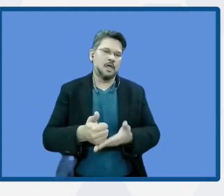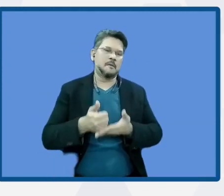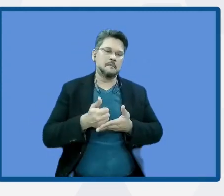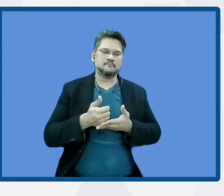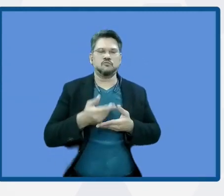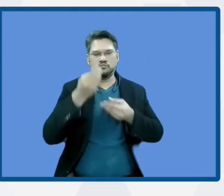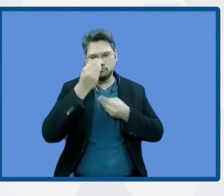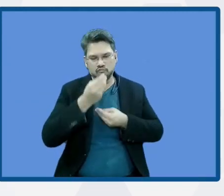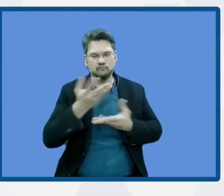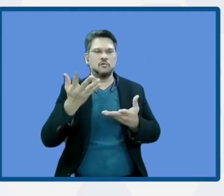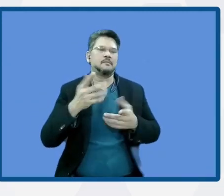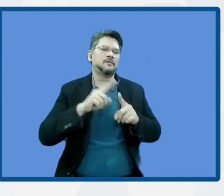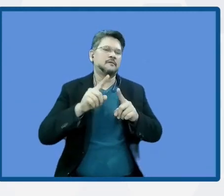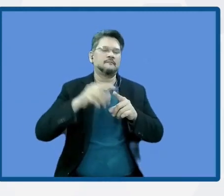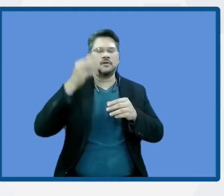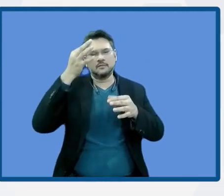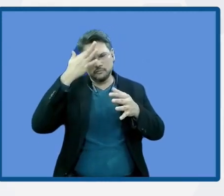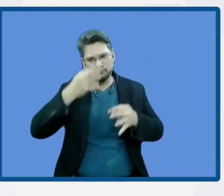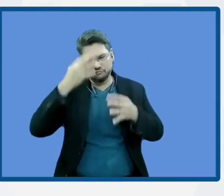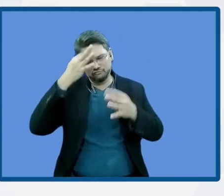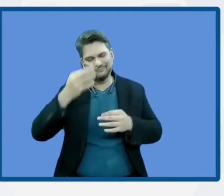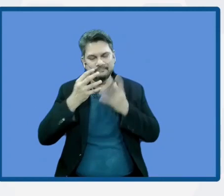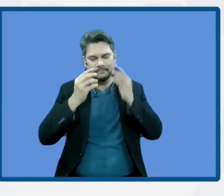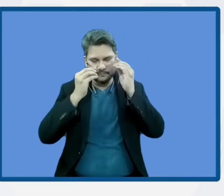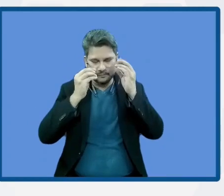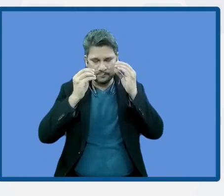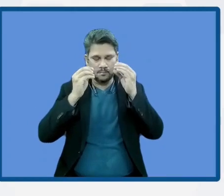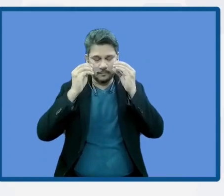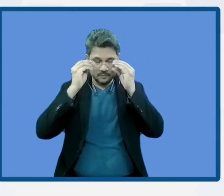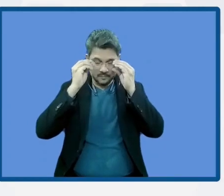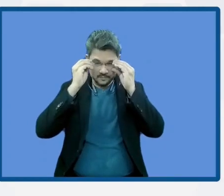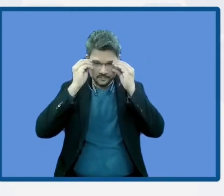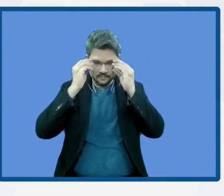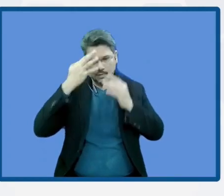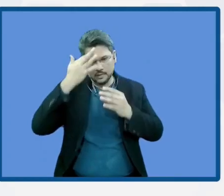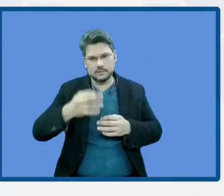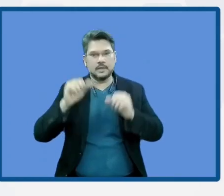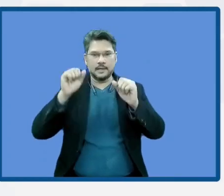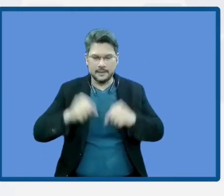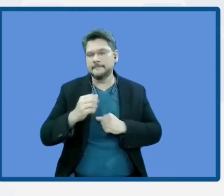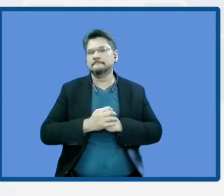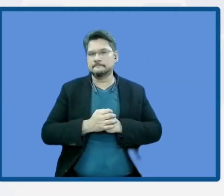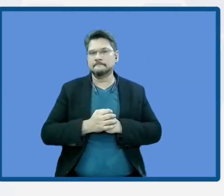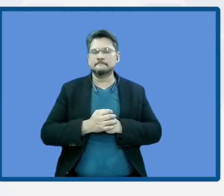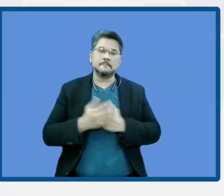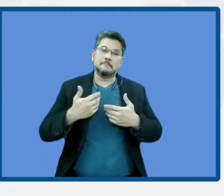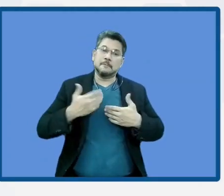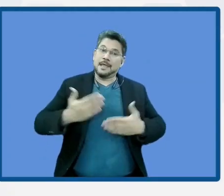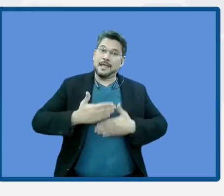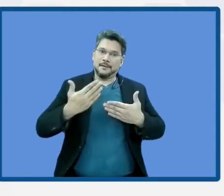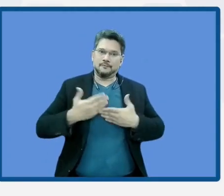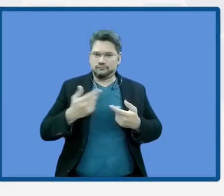-making process. It has been a privilege to moderate this session. Thank you very much, Macarena